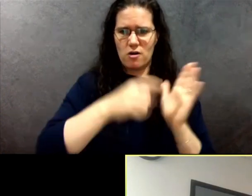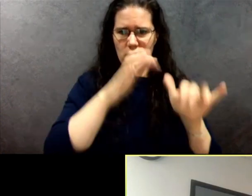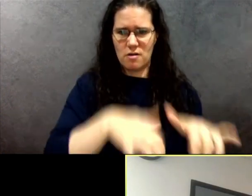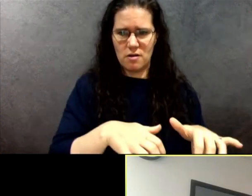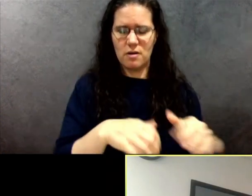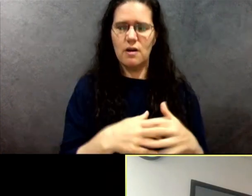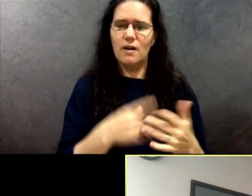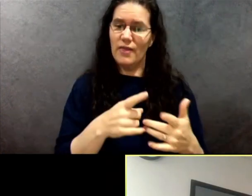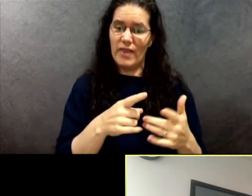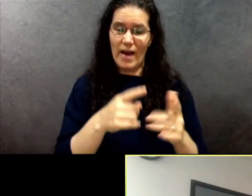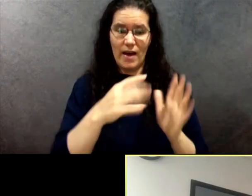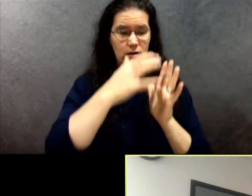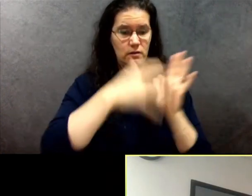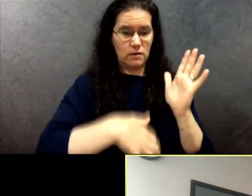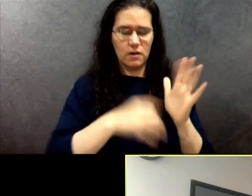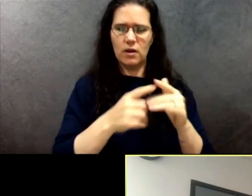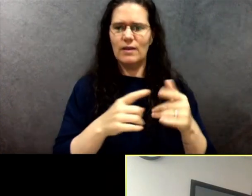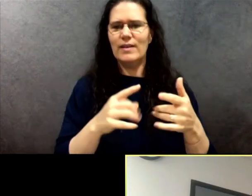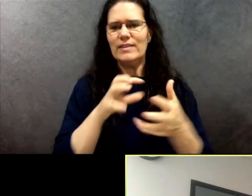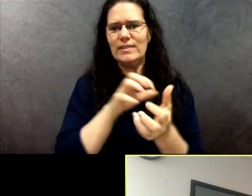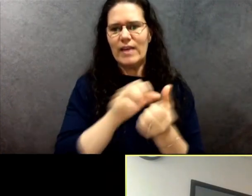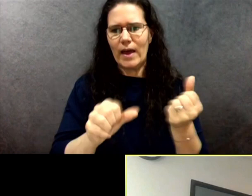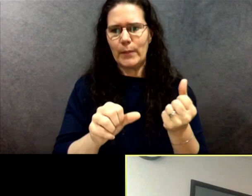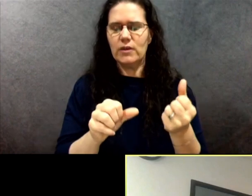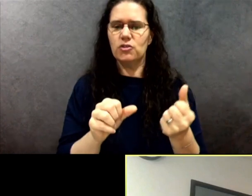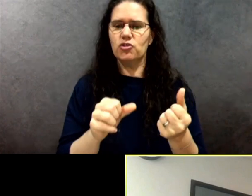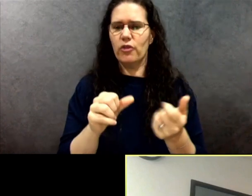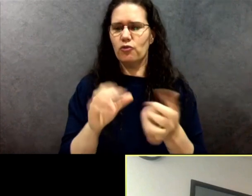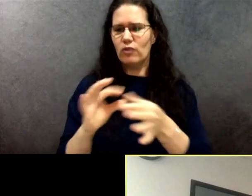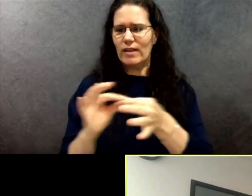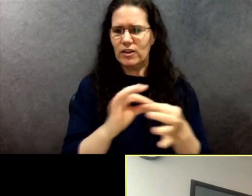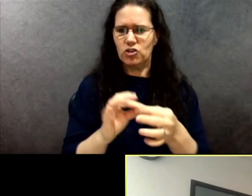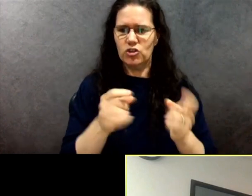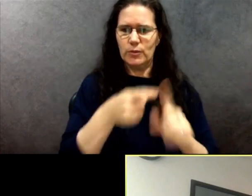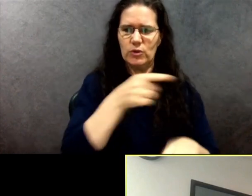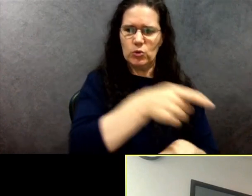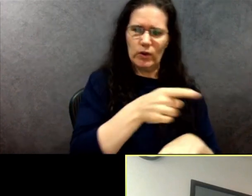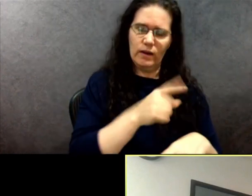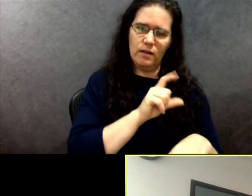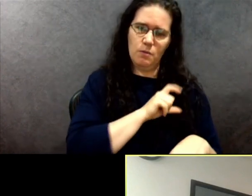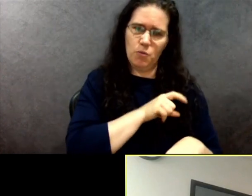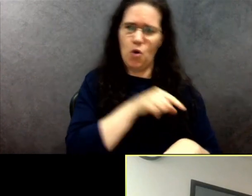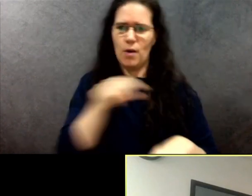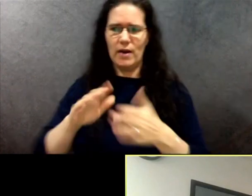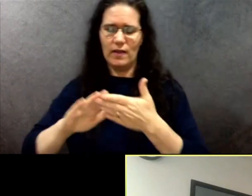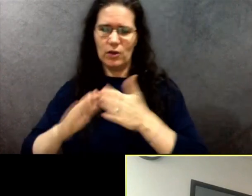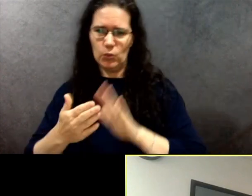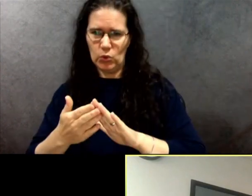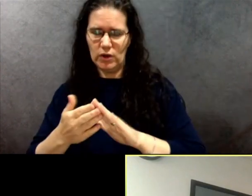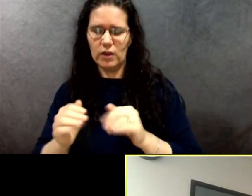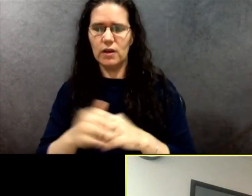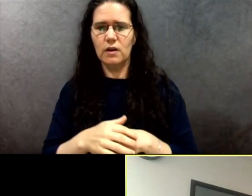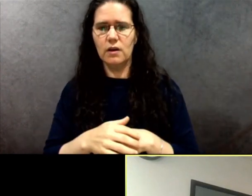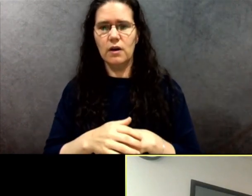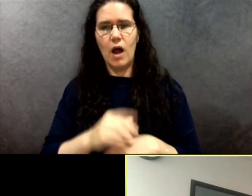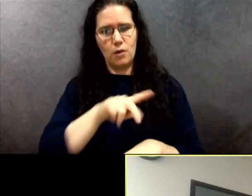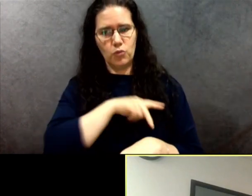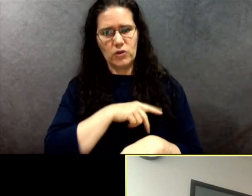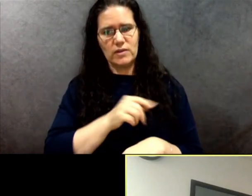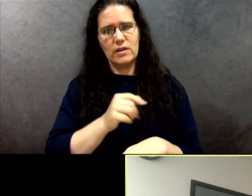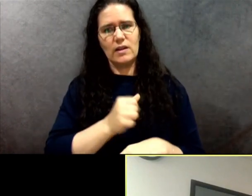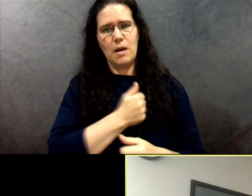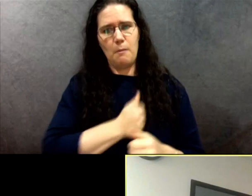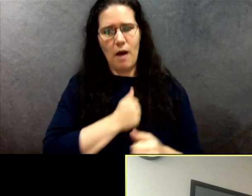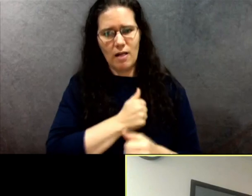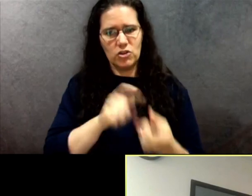relationship of trust and respect between the department and the community. I especially want to personally apologize to members of the community who feel